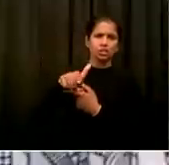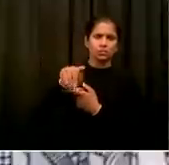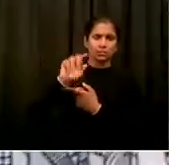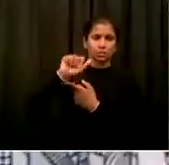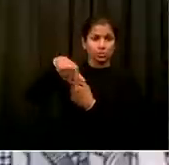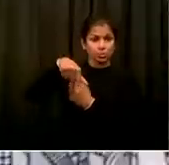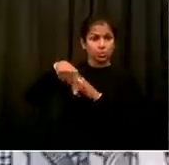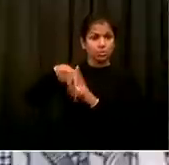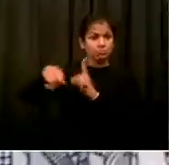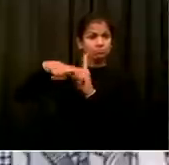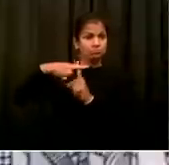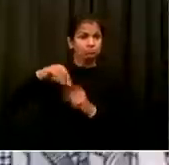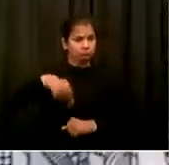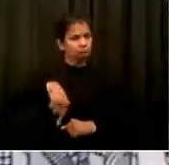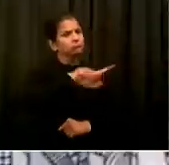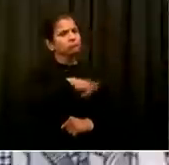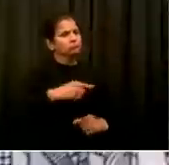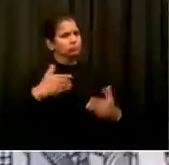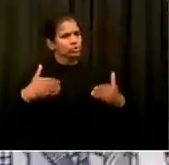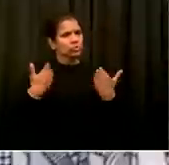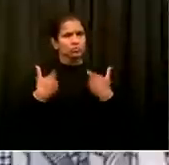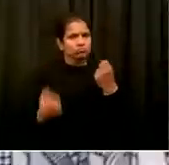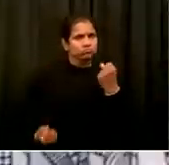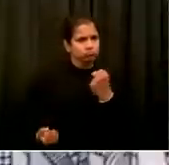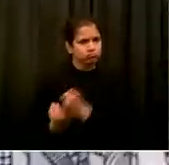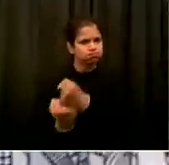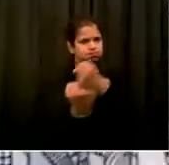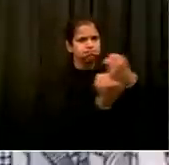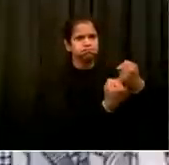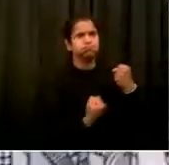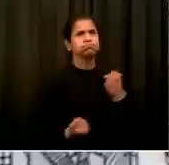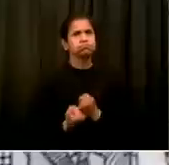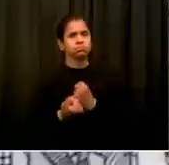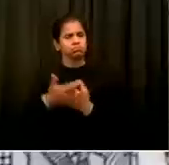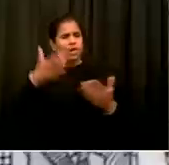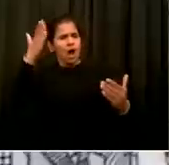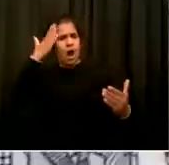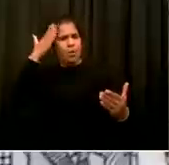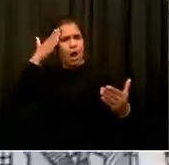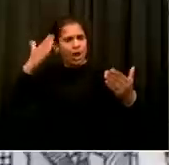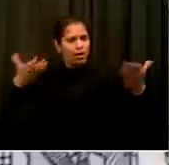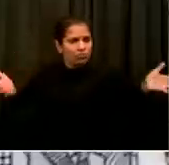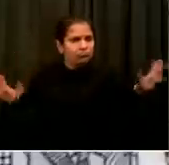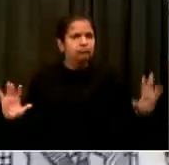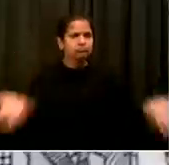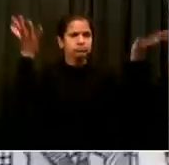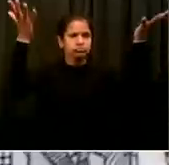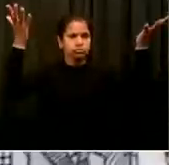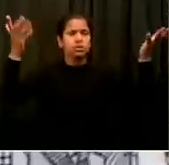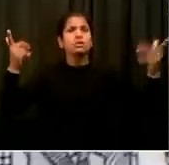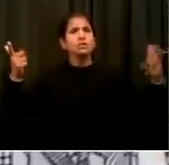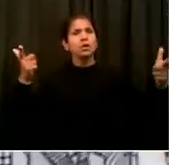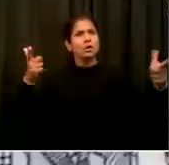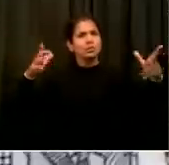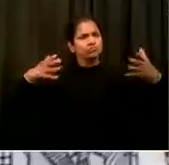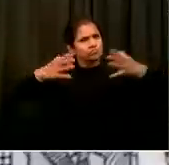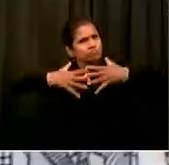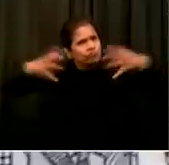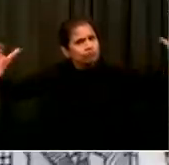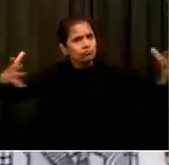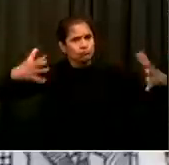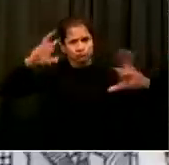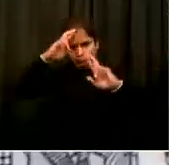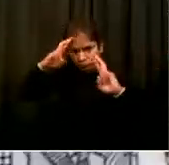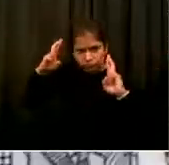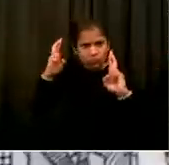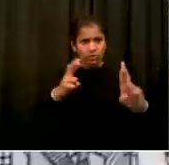people, our future, yet some are being singled out and treated so negatively. We can't have that in New York City. And particularly after what we've all